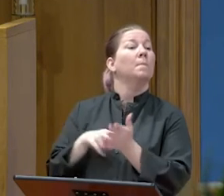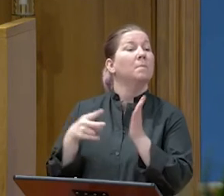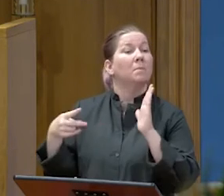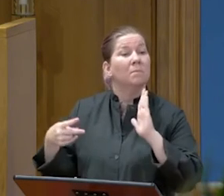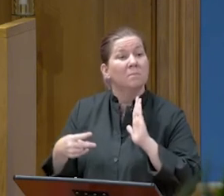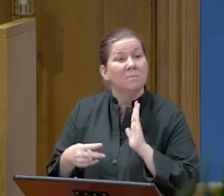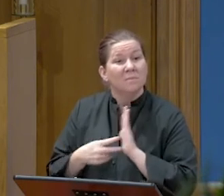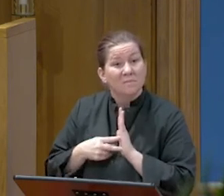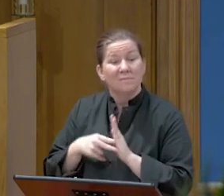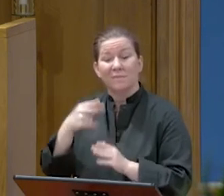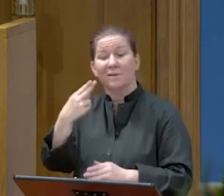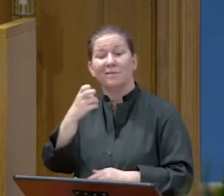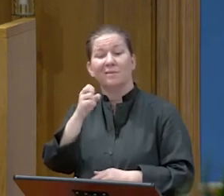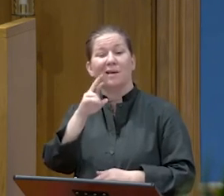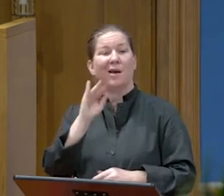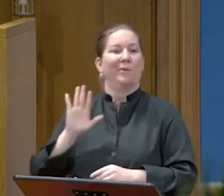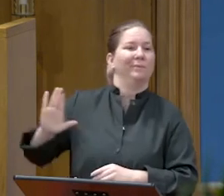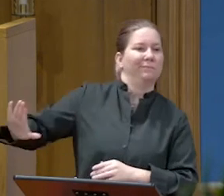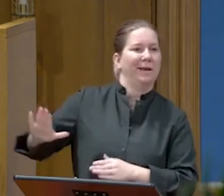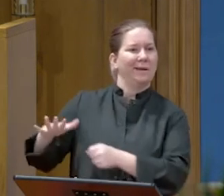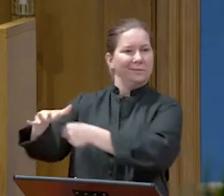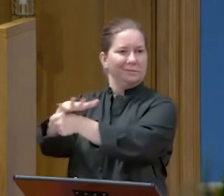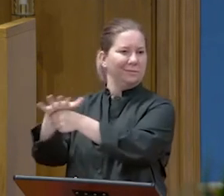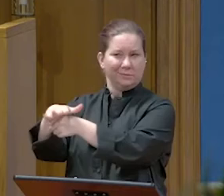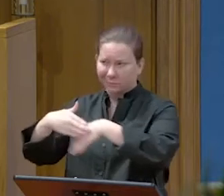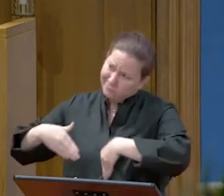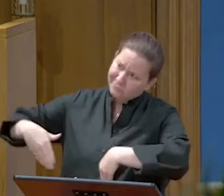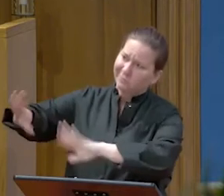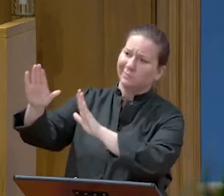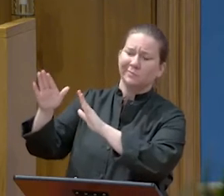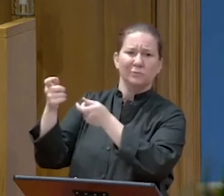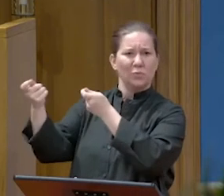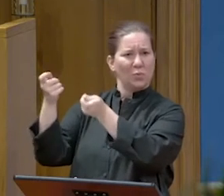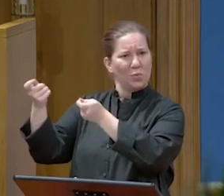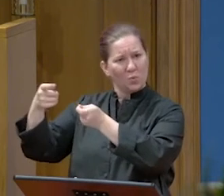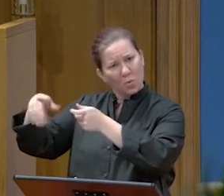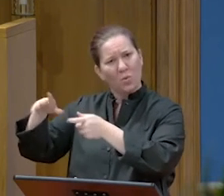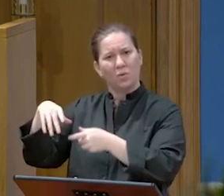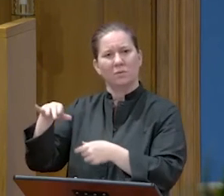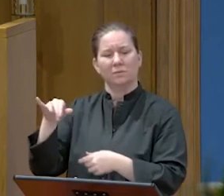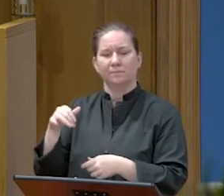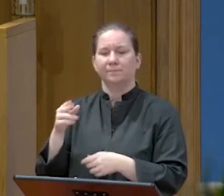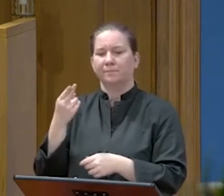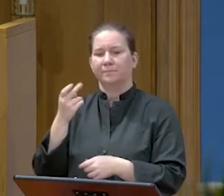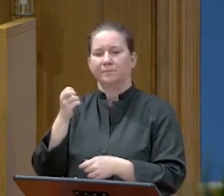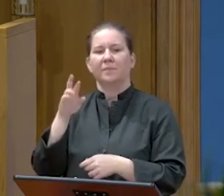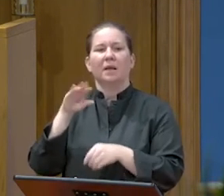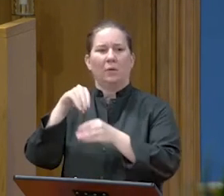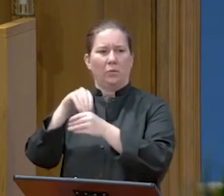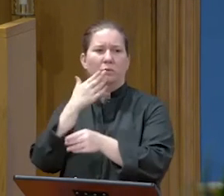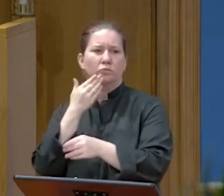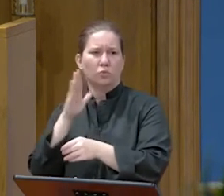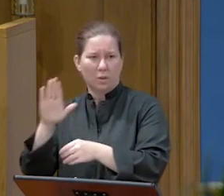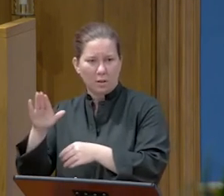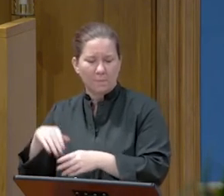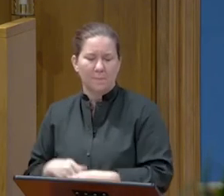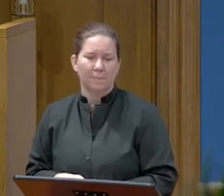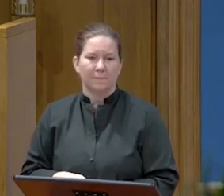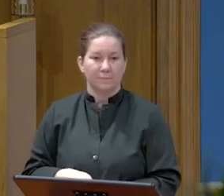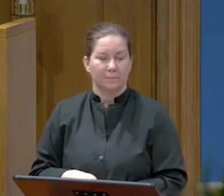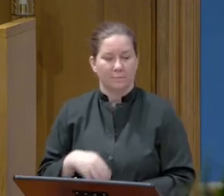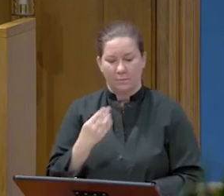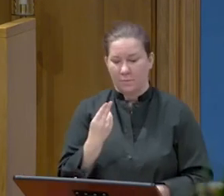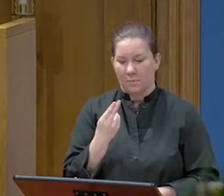he sent him off to Herod, who was himself in Jerusalem at the time. When Herod saw Jesus, he was very glad,